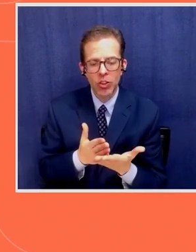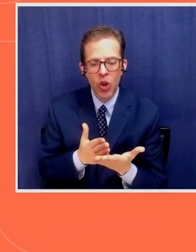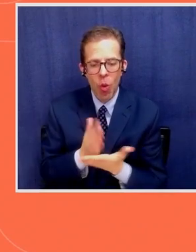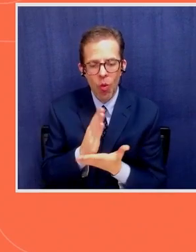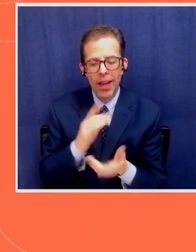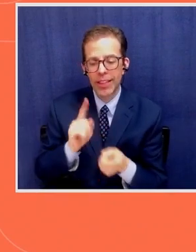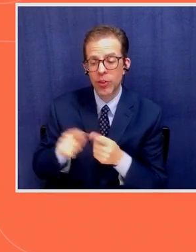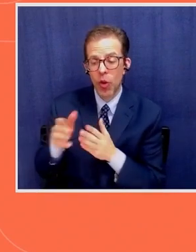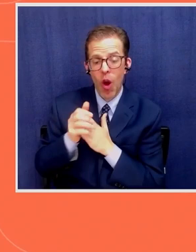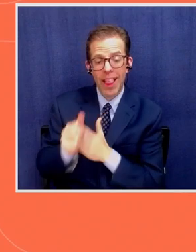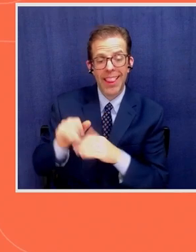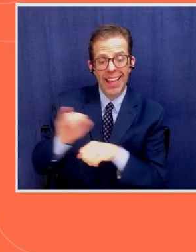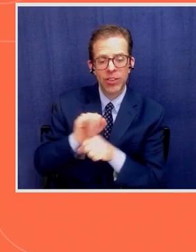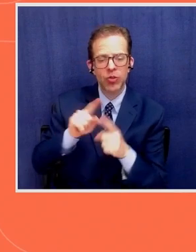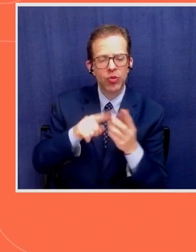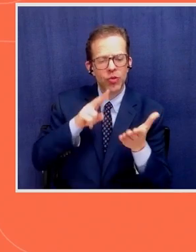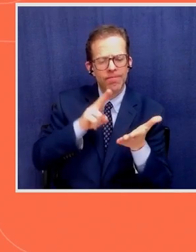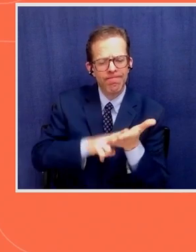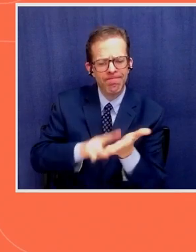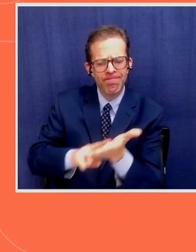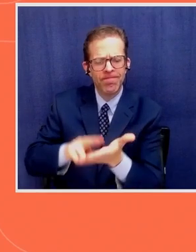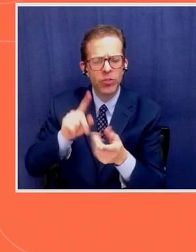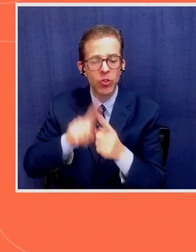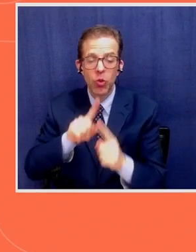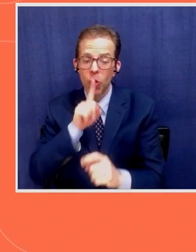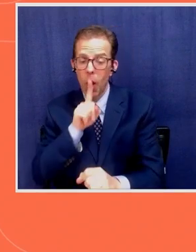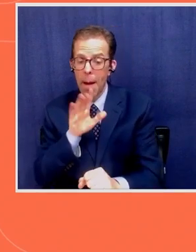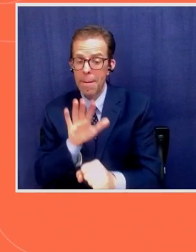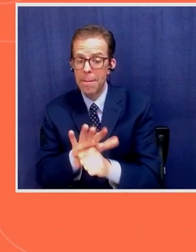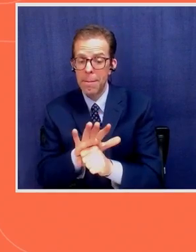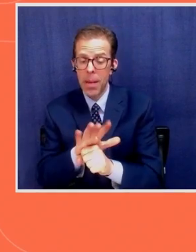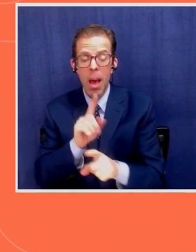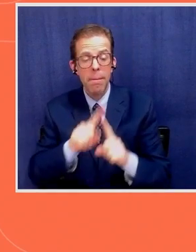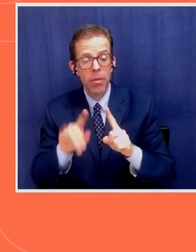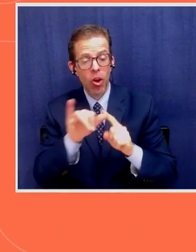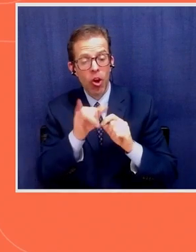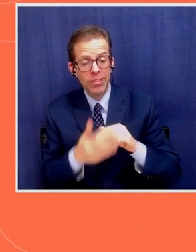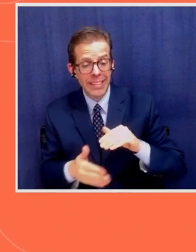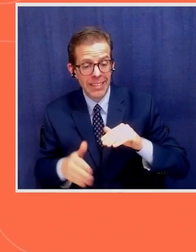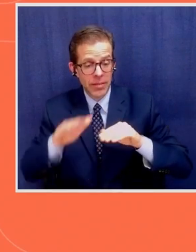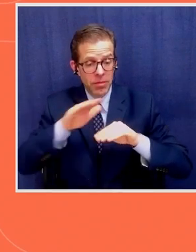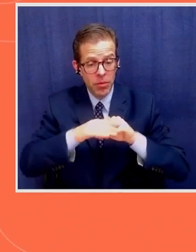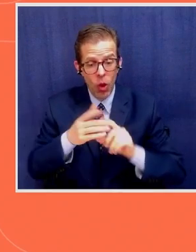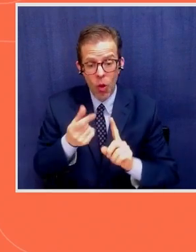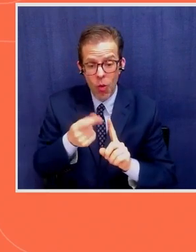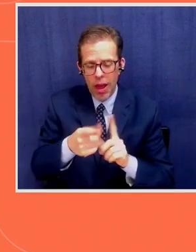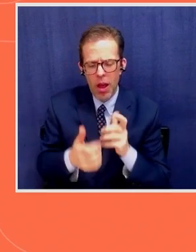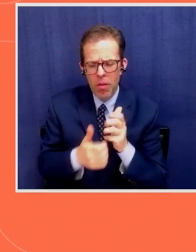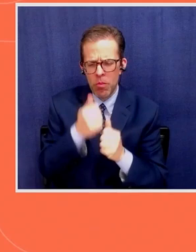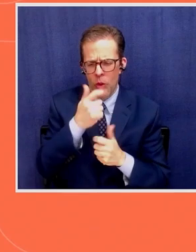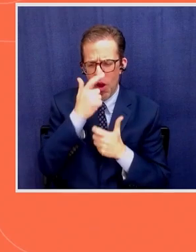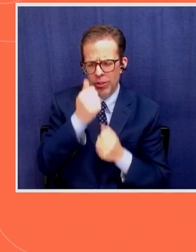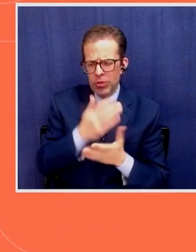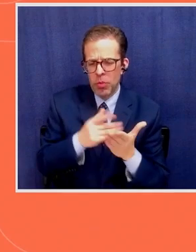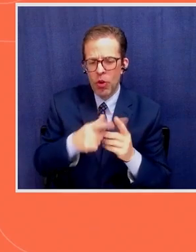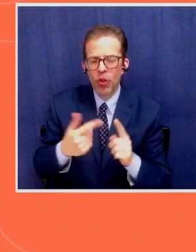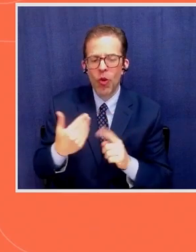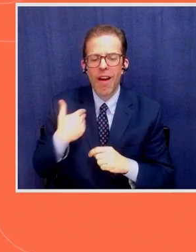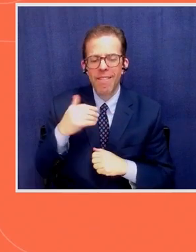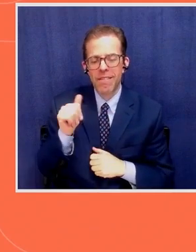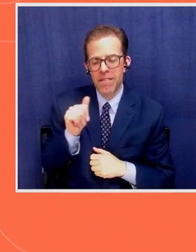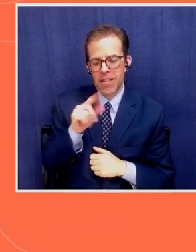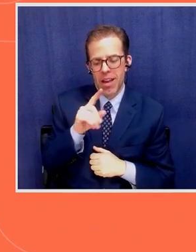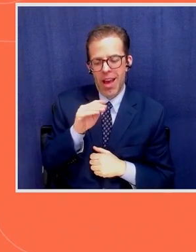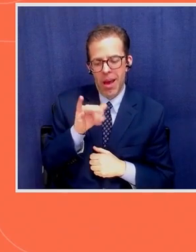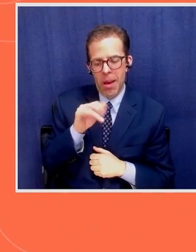sign the head of these institutions to commit. But in addition to that, there is the most interesting part to have an administrative and operational